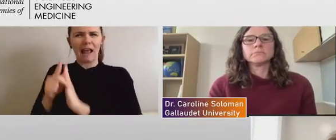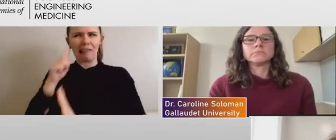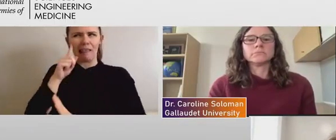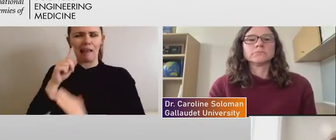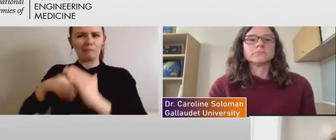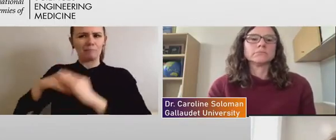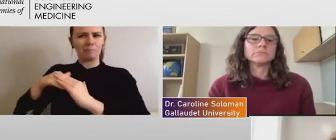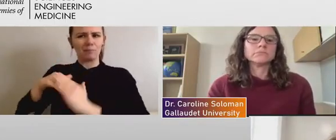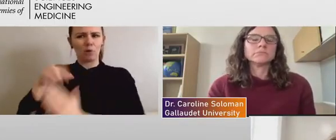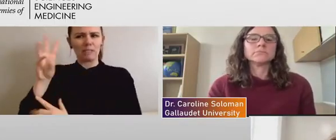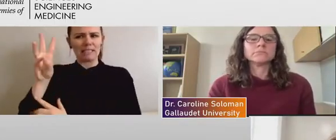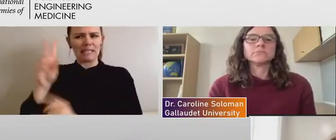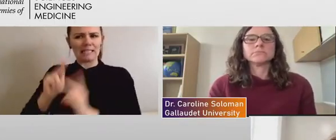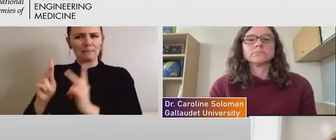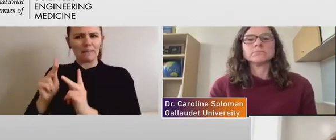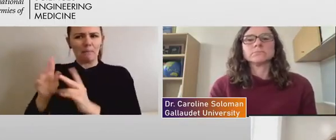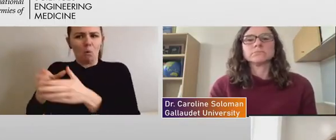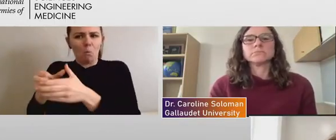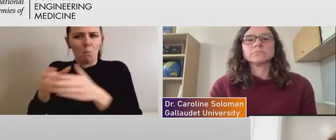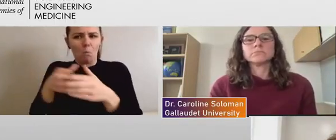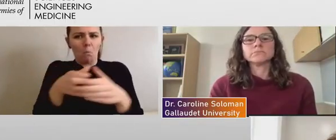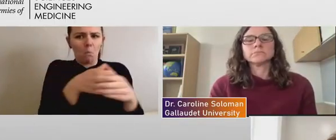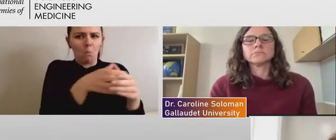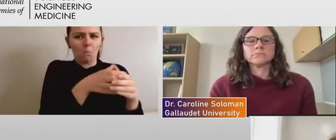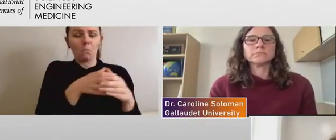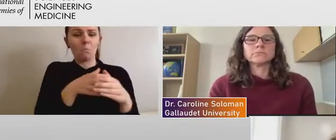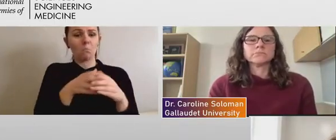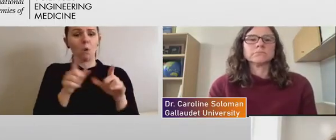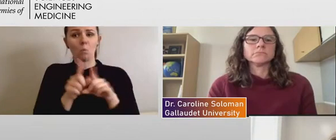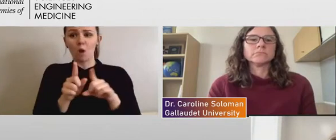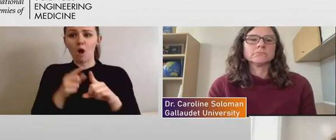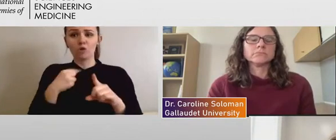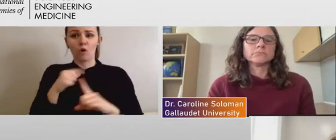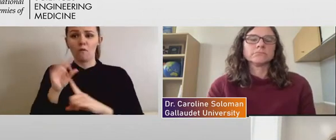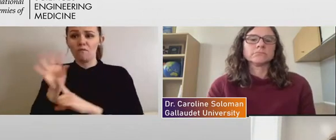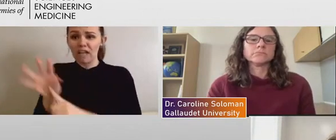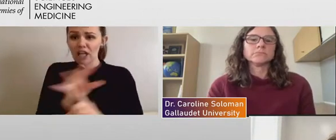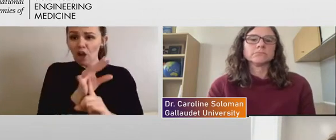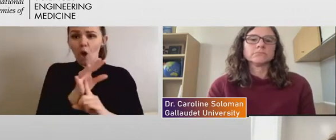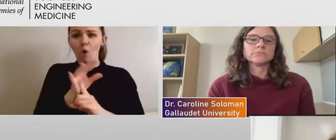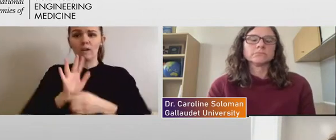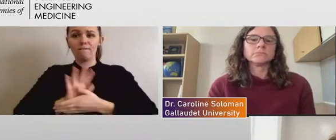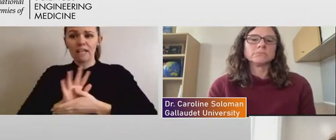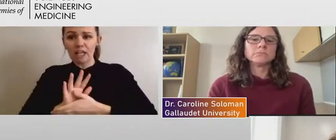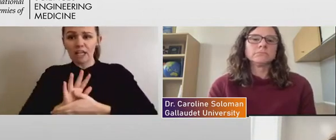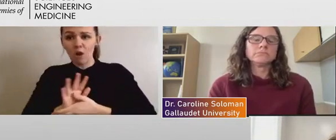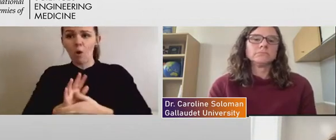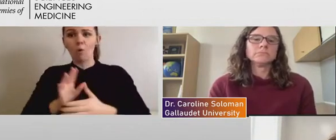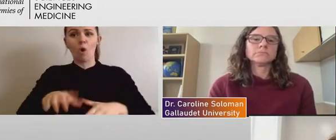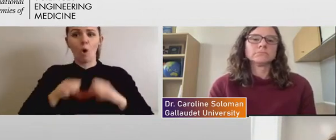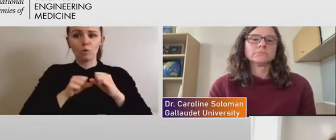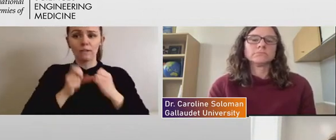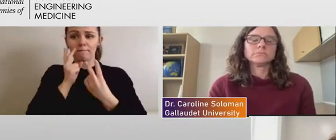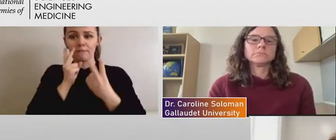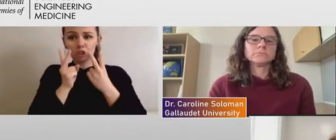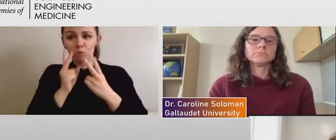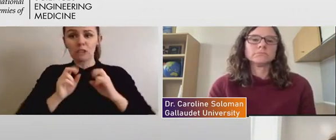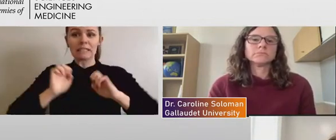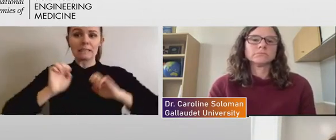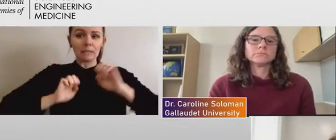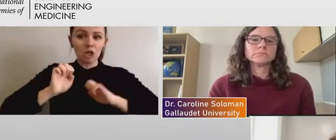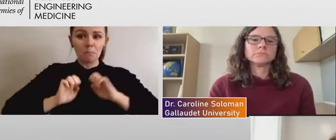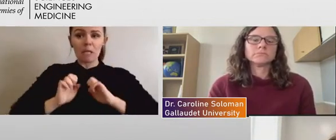Um, but we can also videotape things and, and have, you know, visual experiments and, and that certainly only helps the